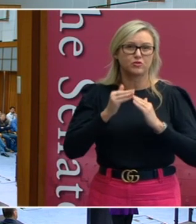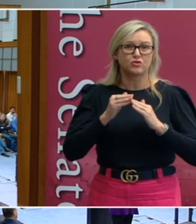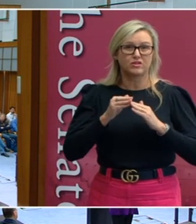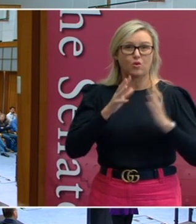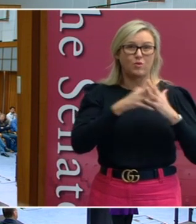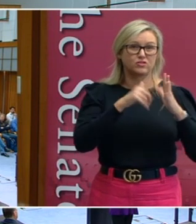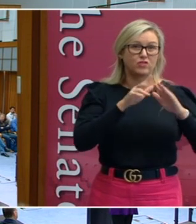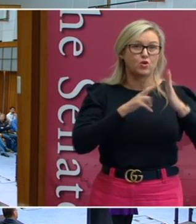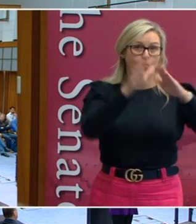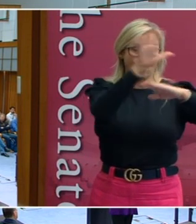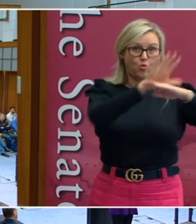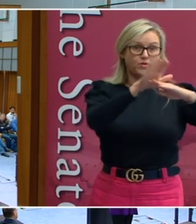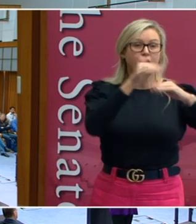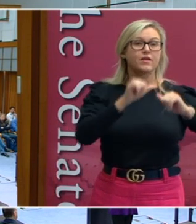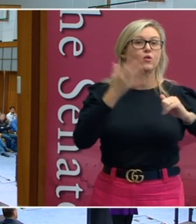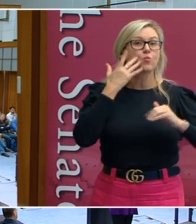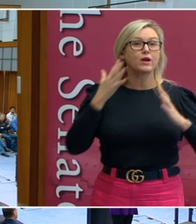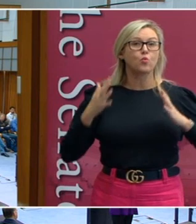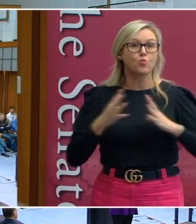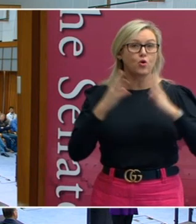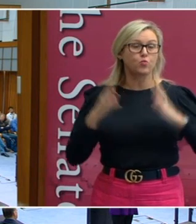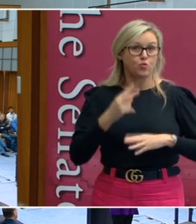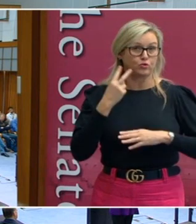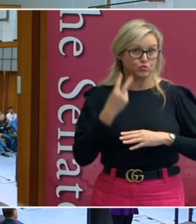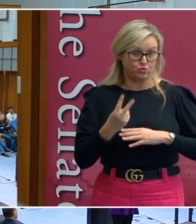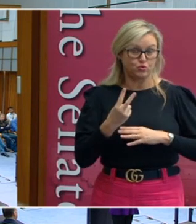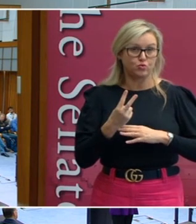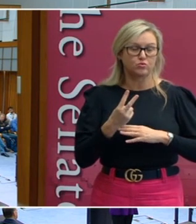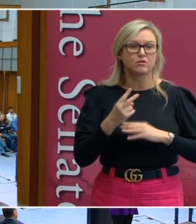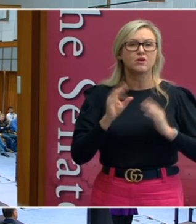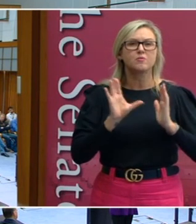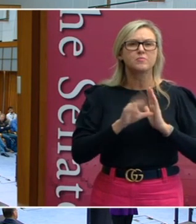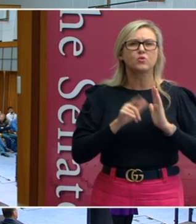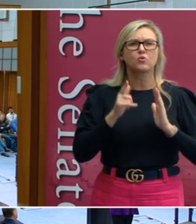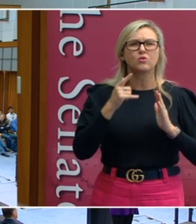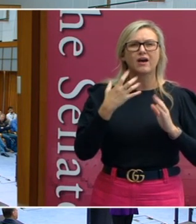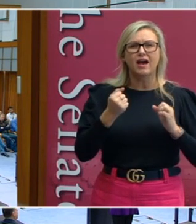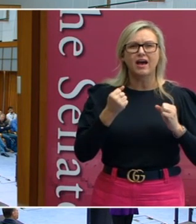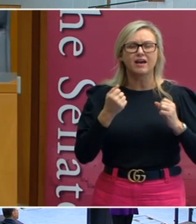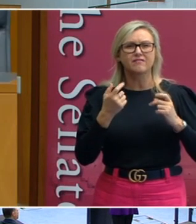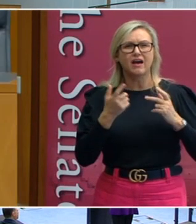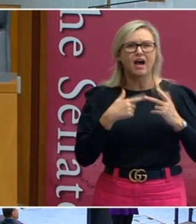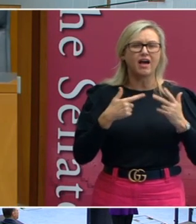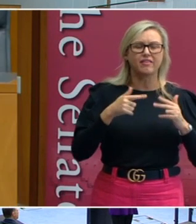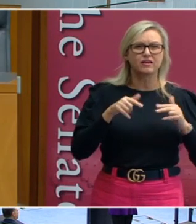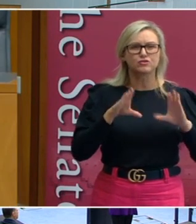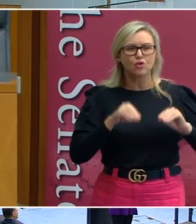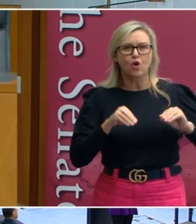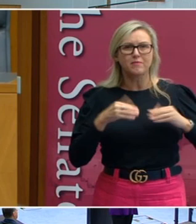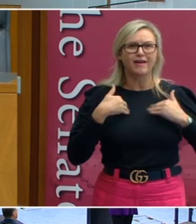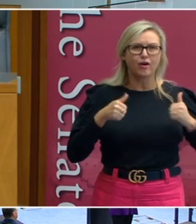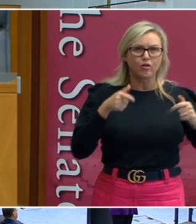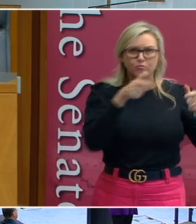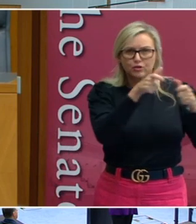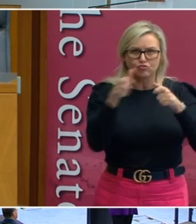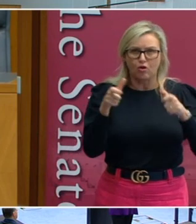and during World War II, because there had been a pullback on things like health patrols, et cetera, that leprosy